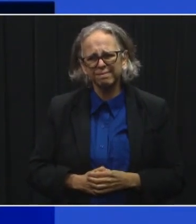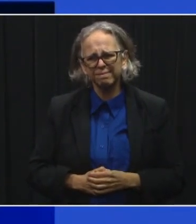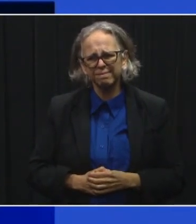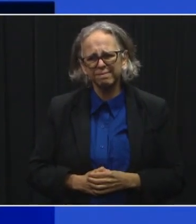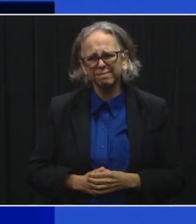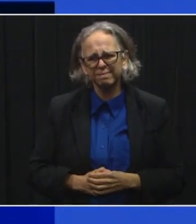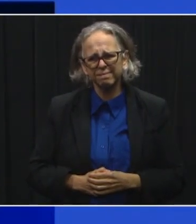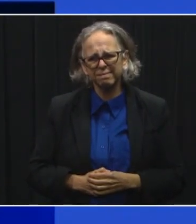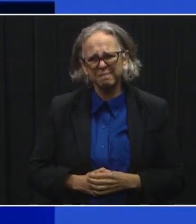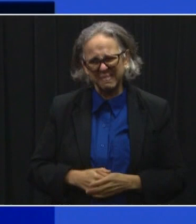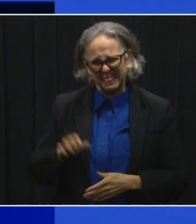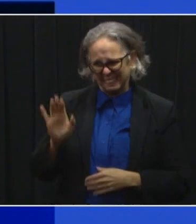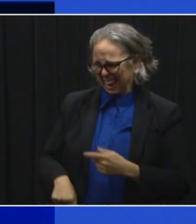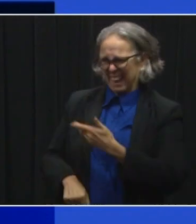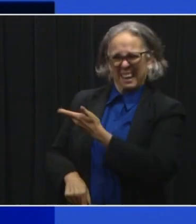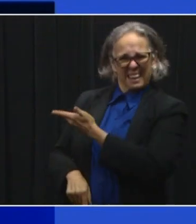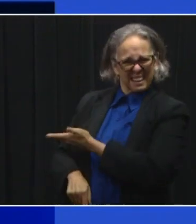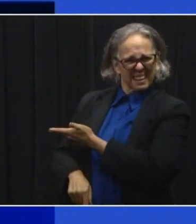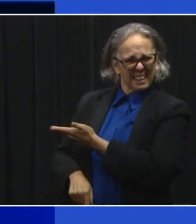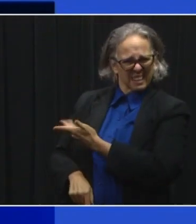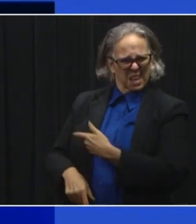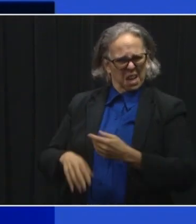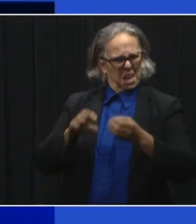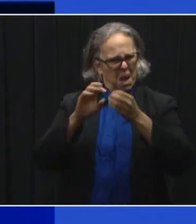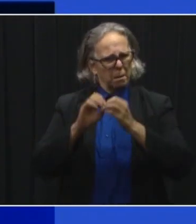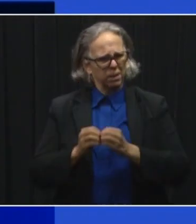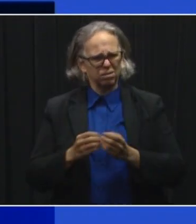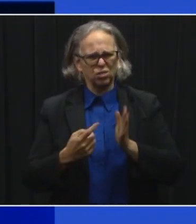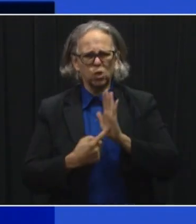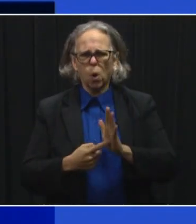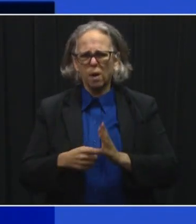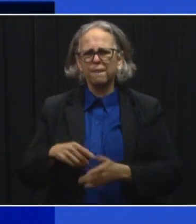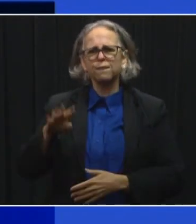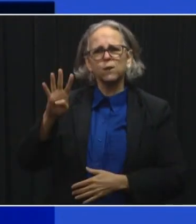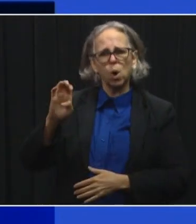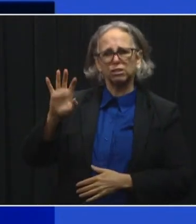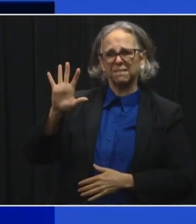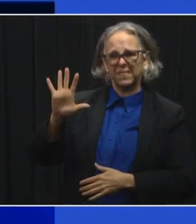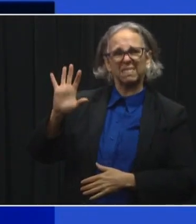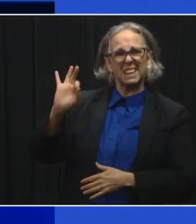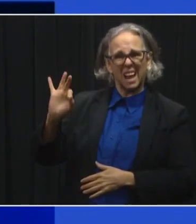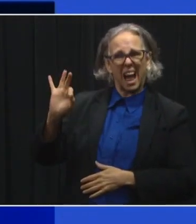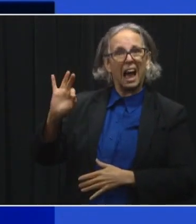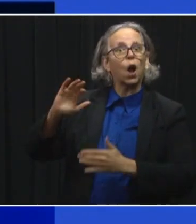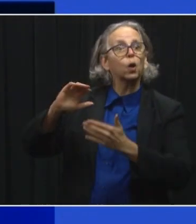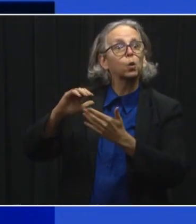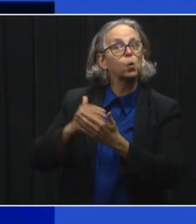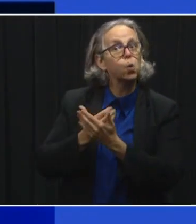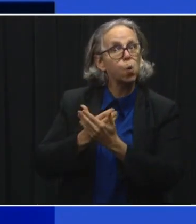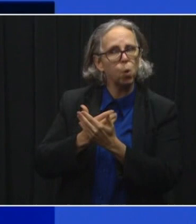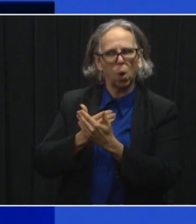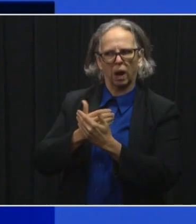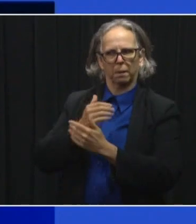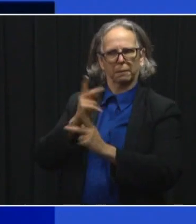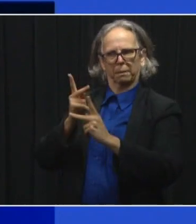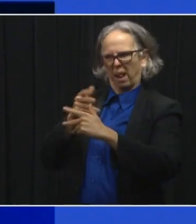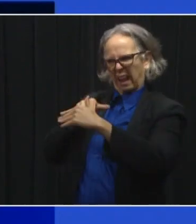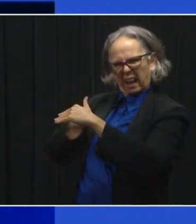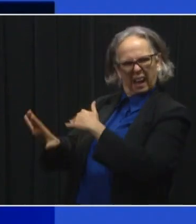Today's numbers show we have 459 newly reported hospitalizations of people of all ages in the last